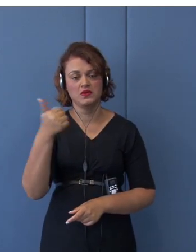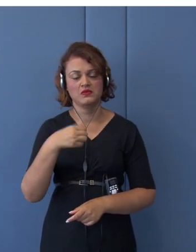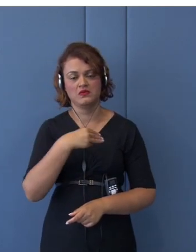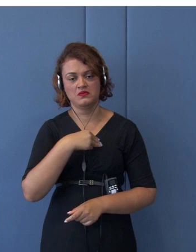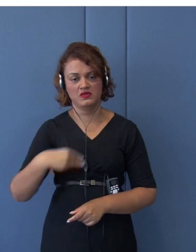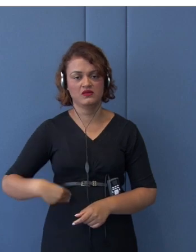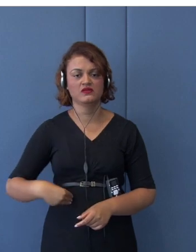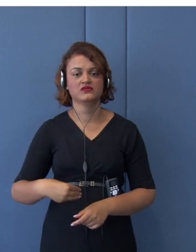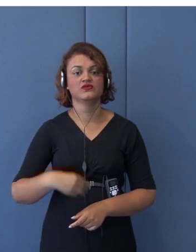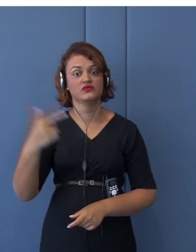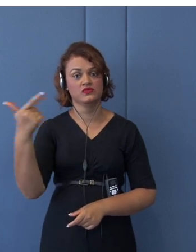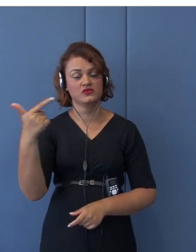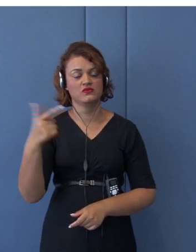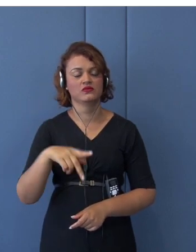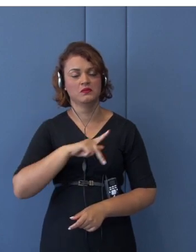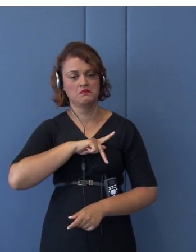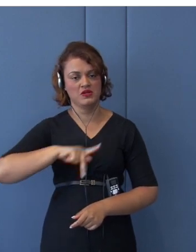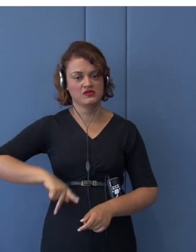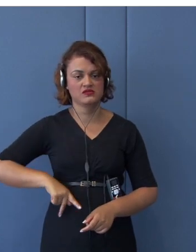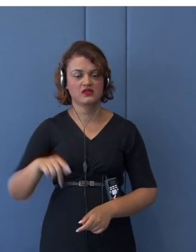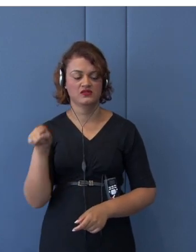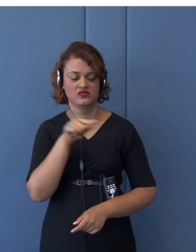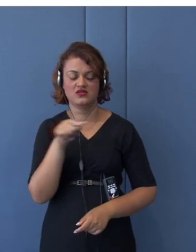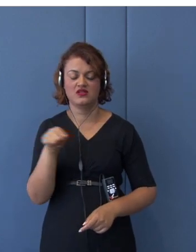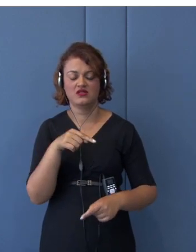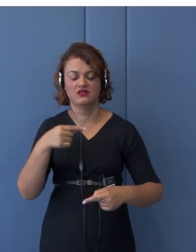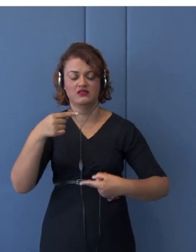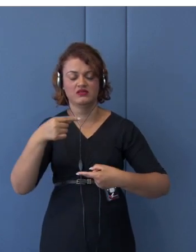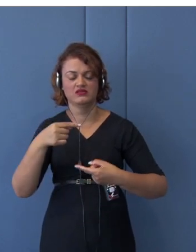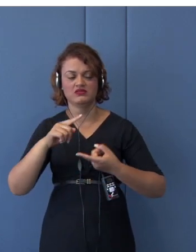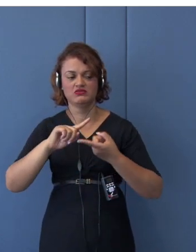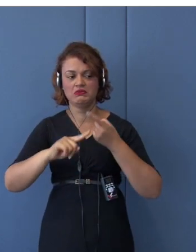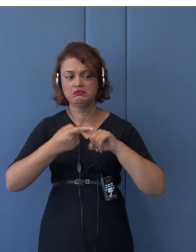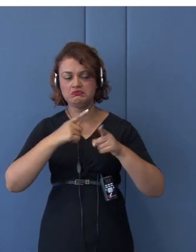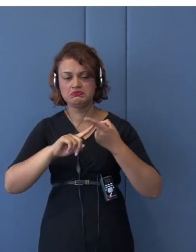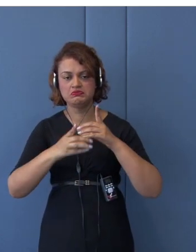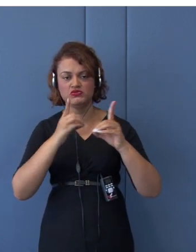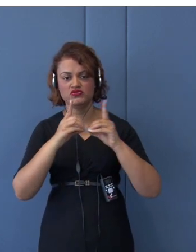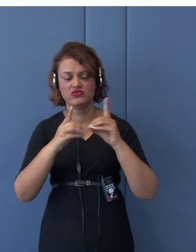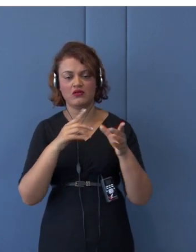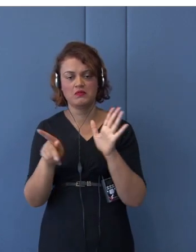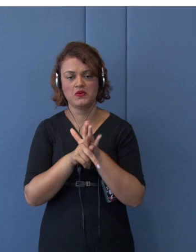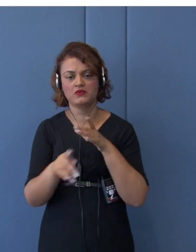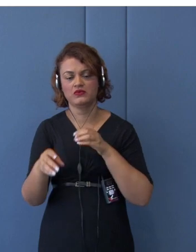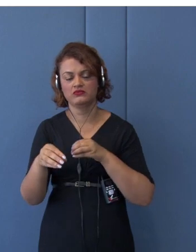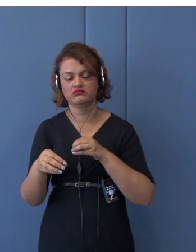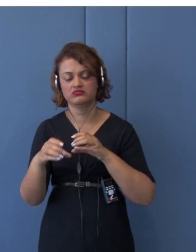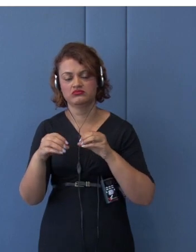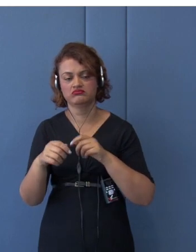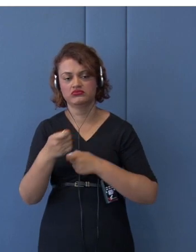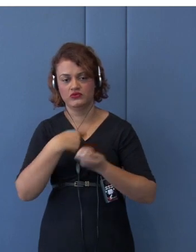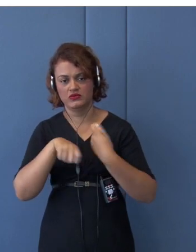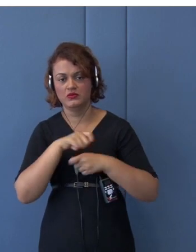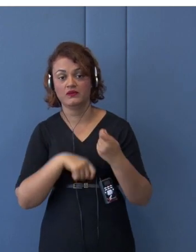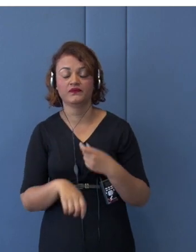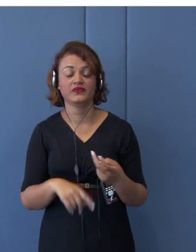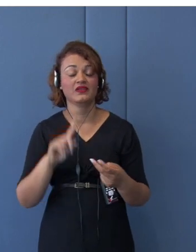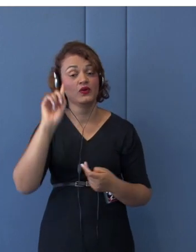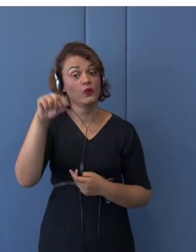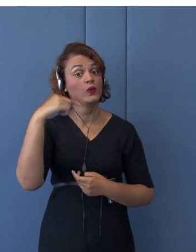dialogue since 2017. And also, second step was free, fair, and reciprocal trade talks